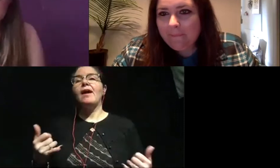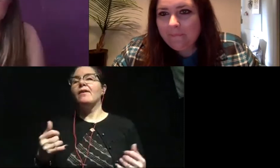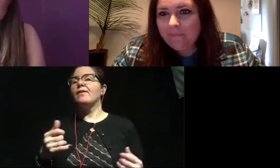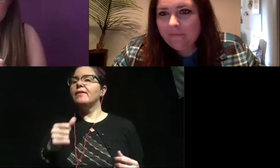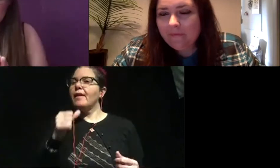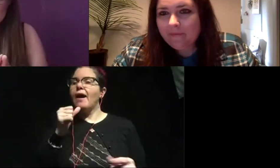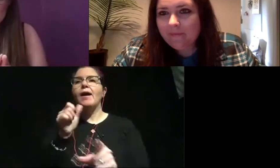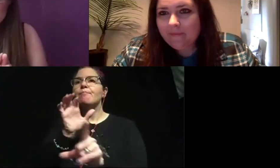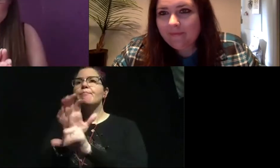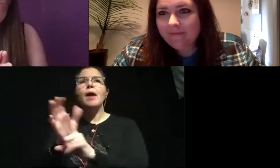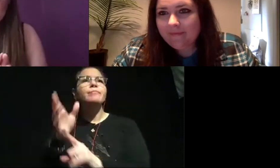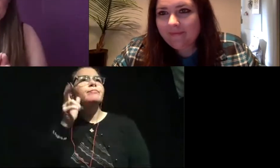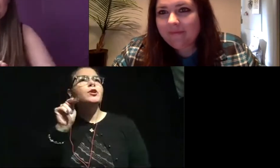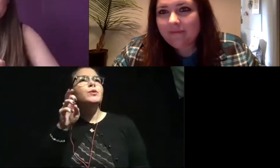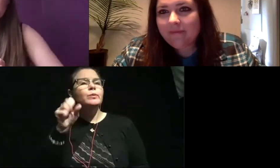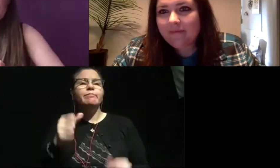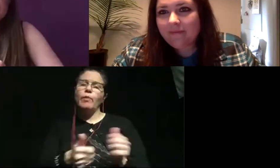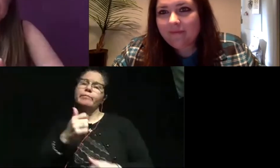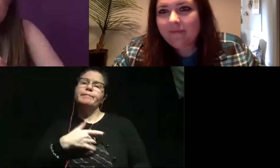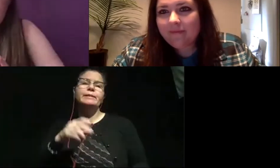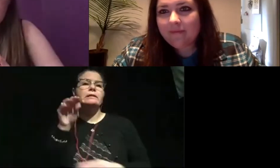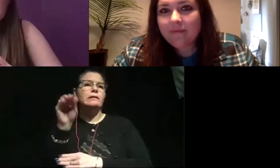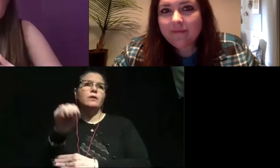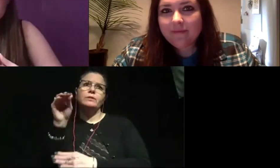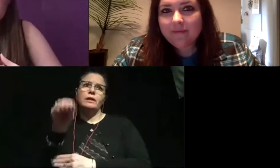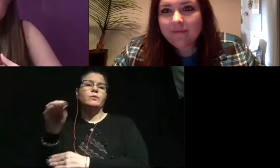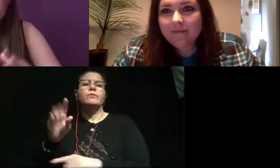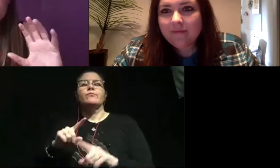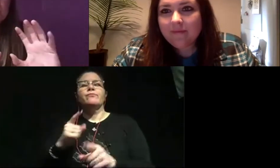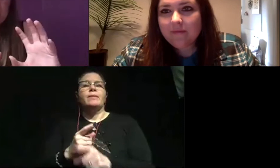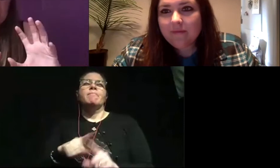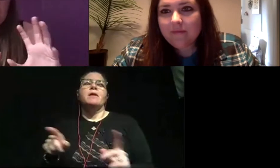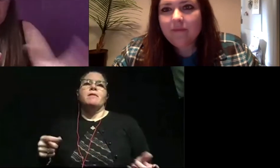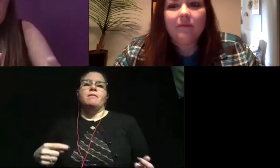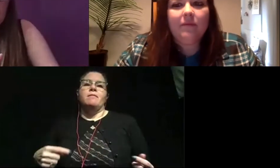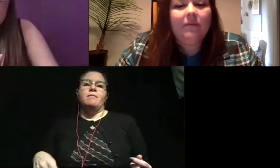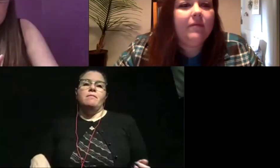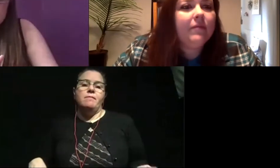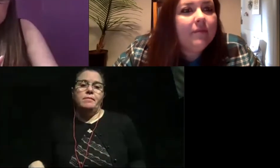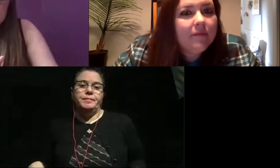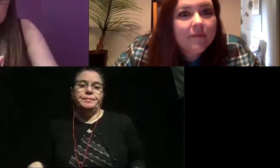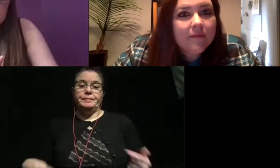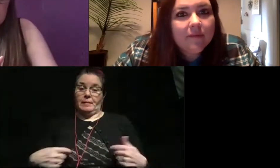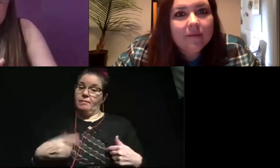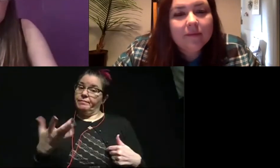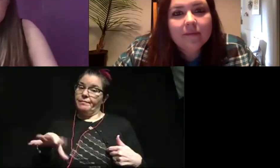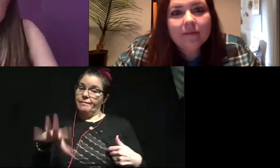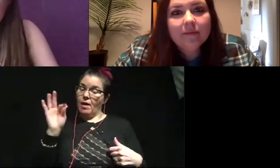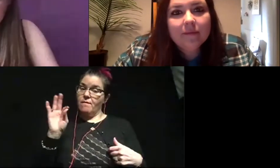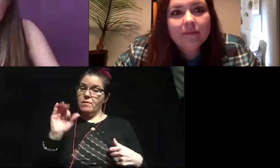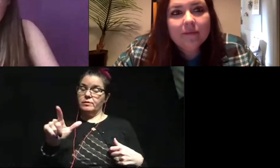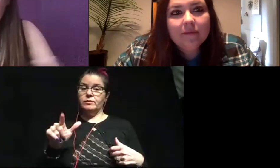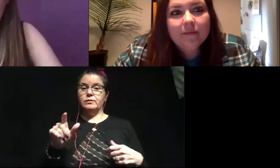the news mostly because you only hear about dinosaurs, right? Um, so, uh, I have found fossils. They are